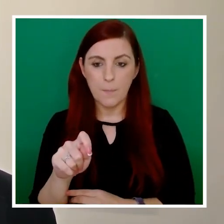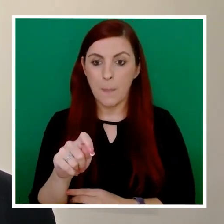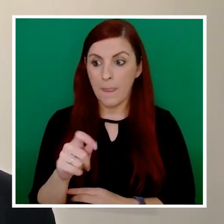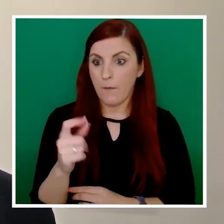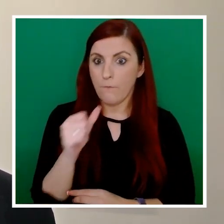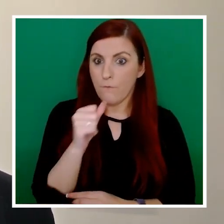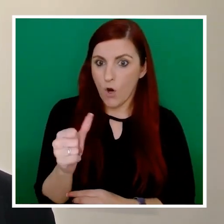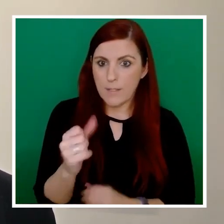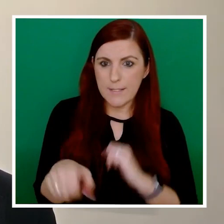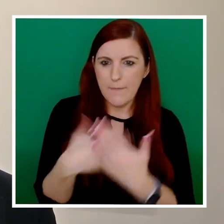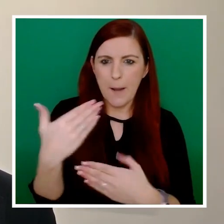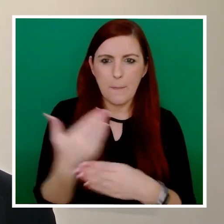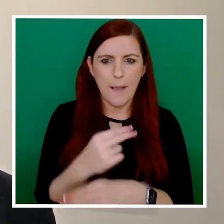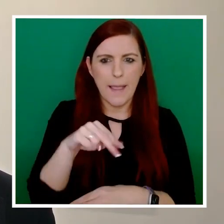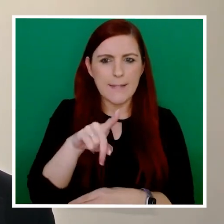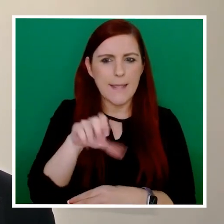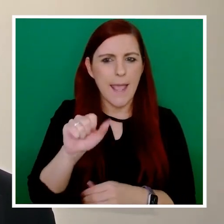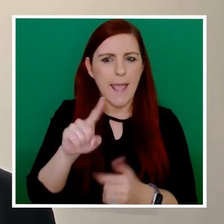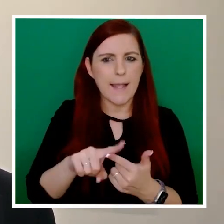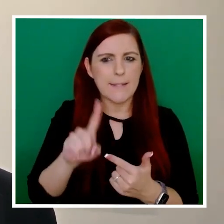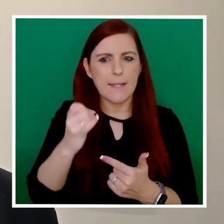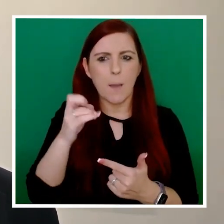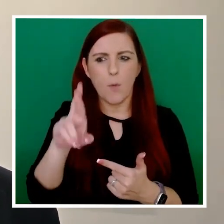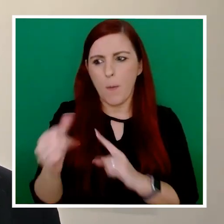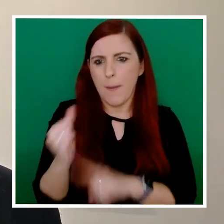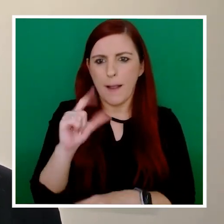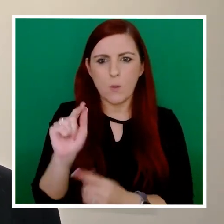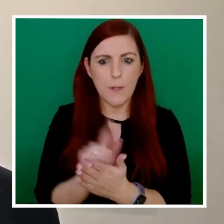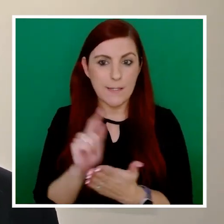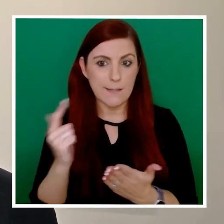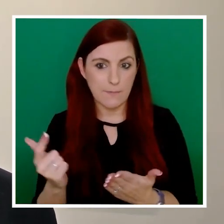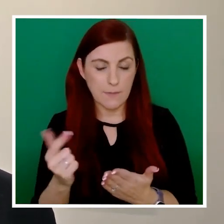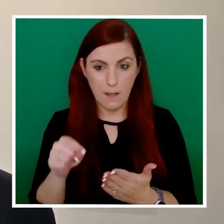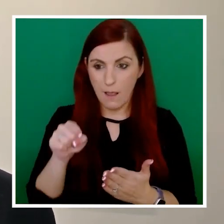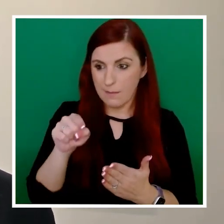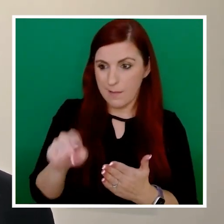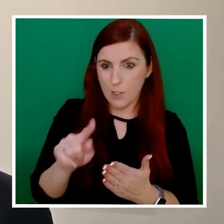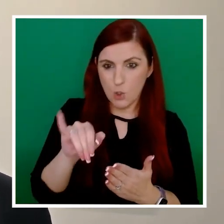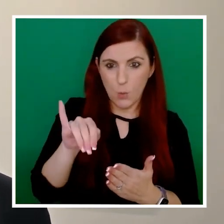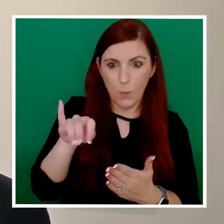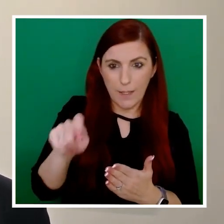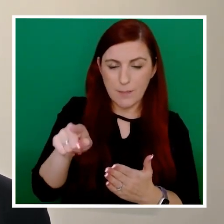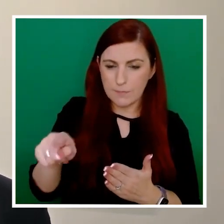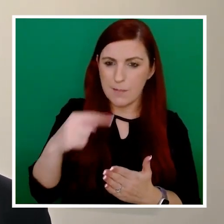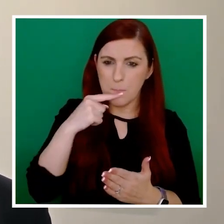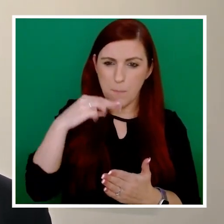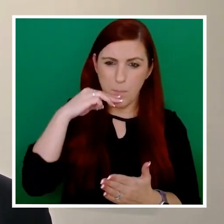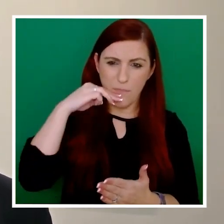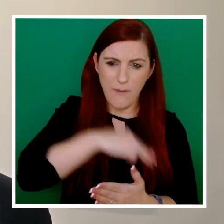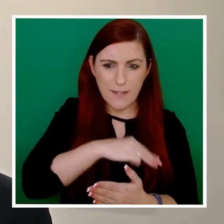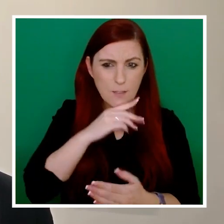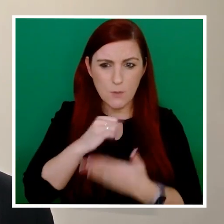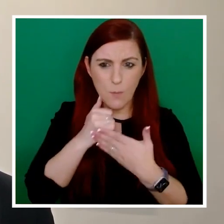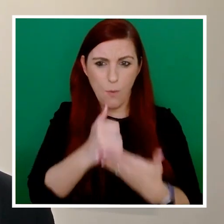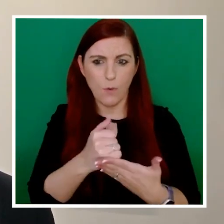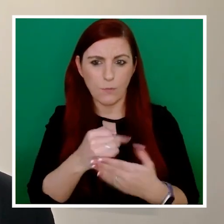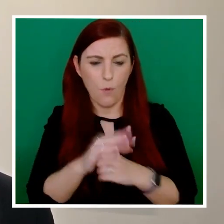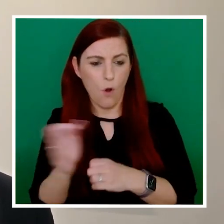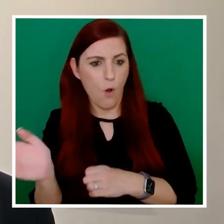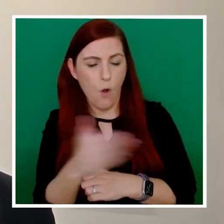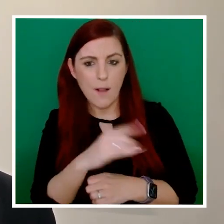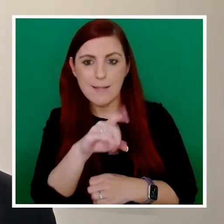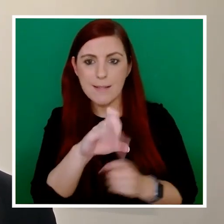developed by the NDA and deeper in 2017, the Customer Communications Toolkit has become a vital support for all civil